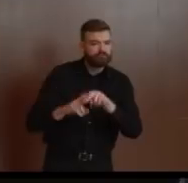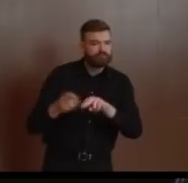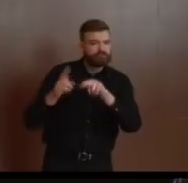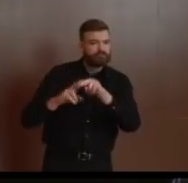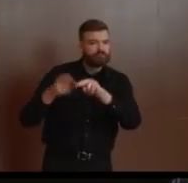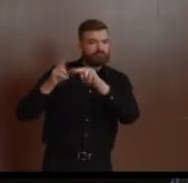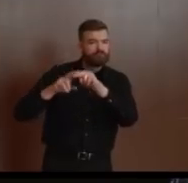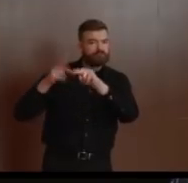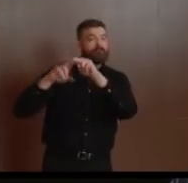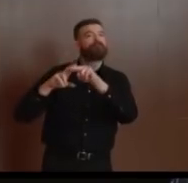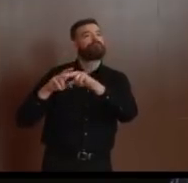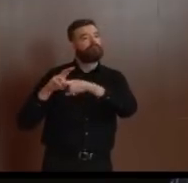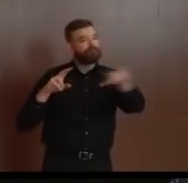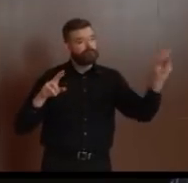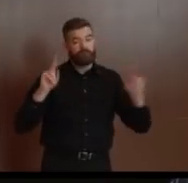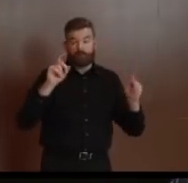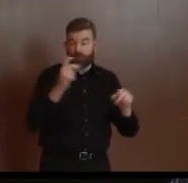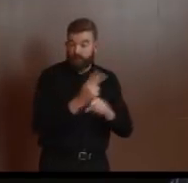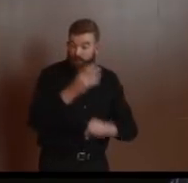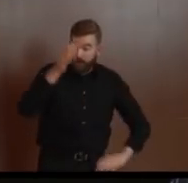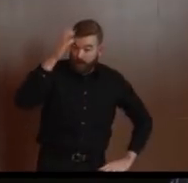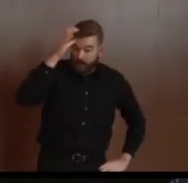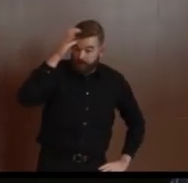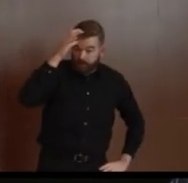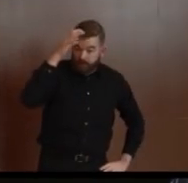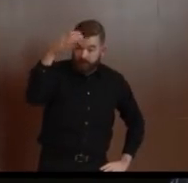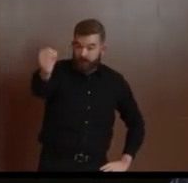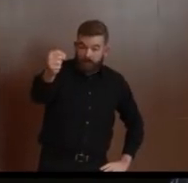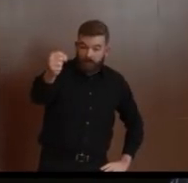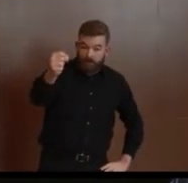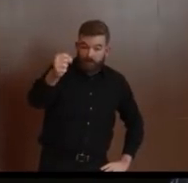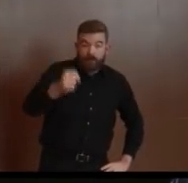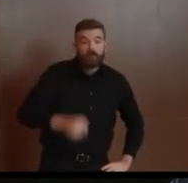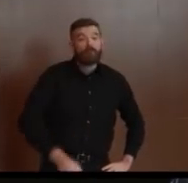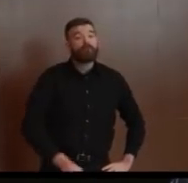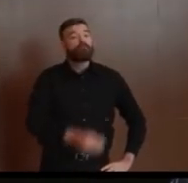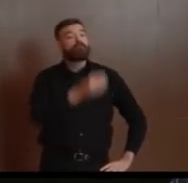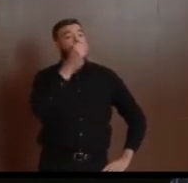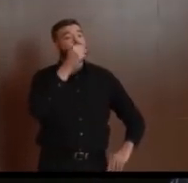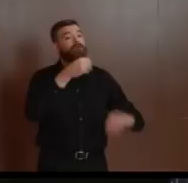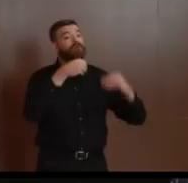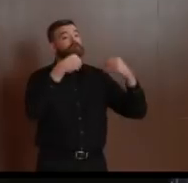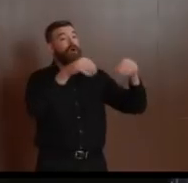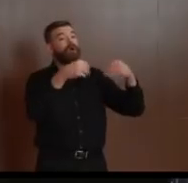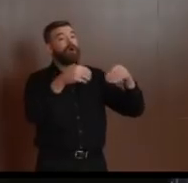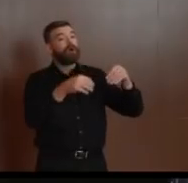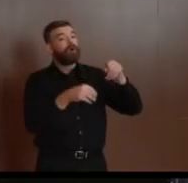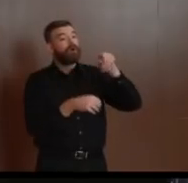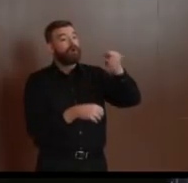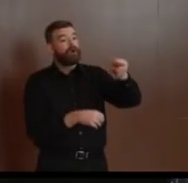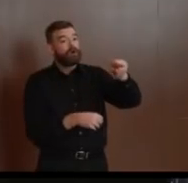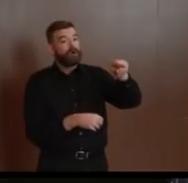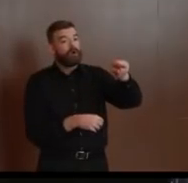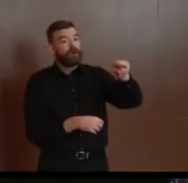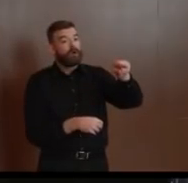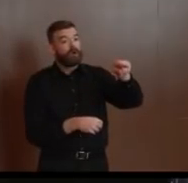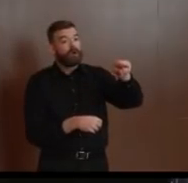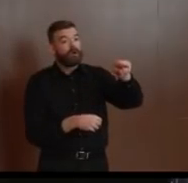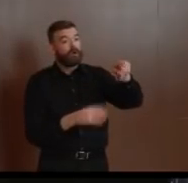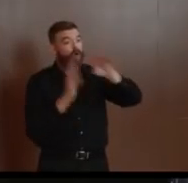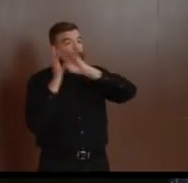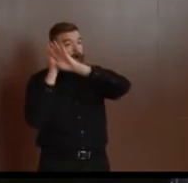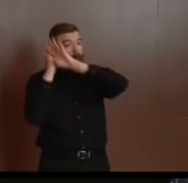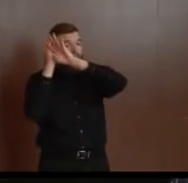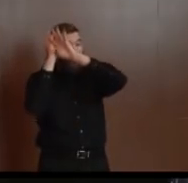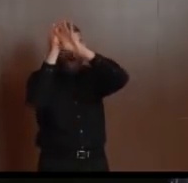grocery stores and others might need to implement to keep in mind all the social distancing guidance that has